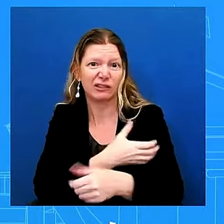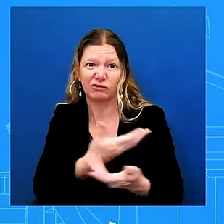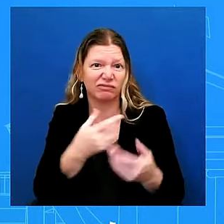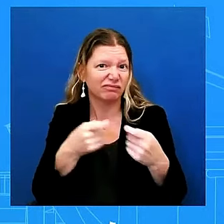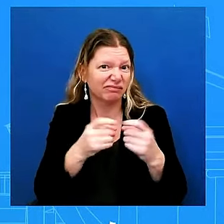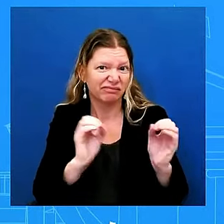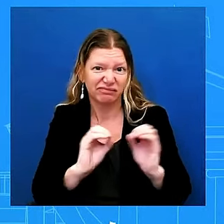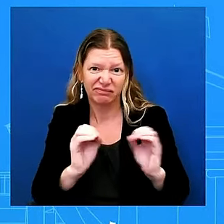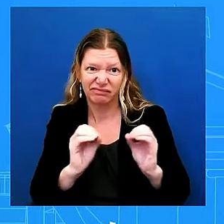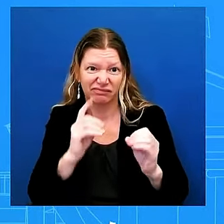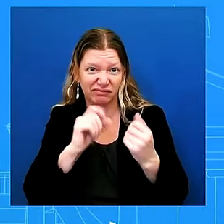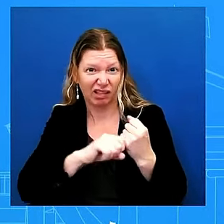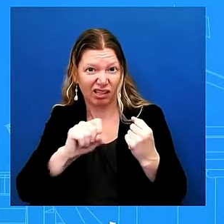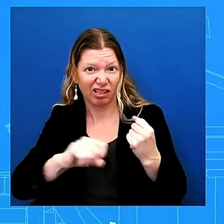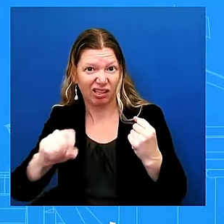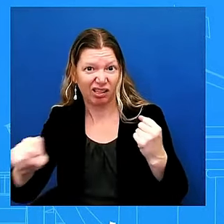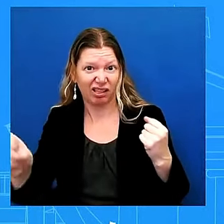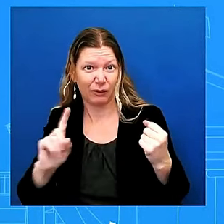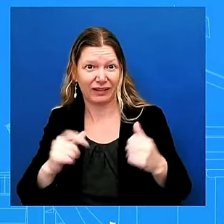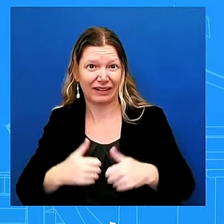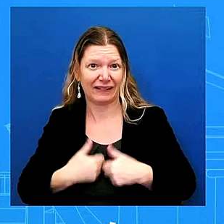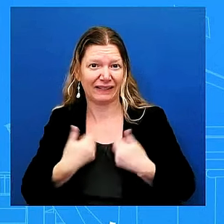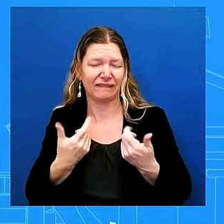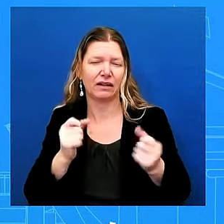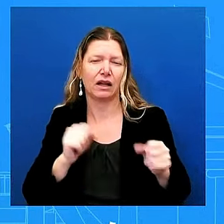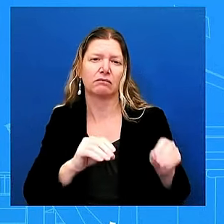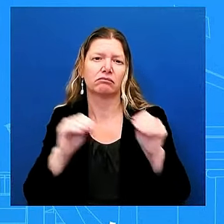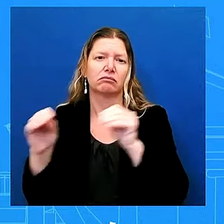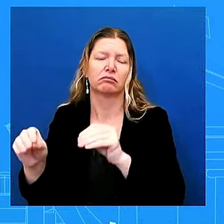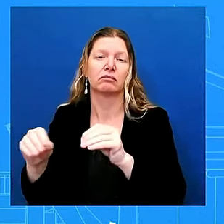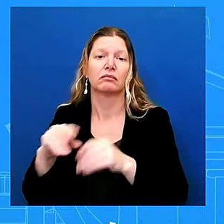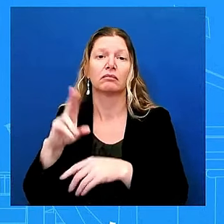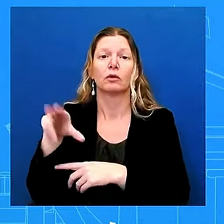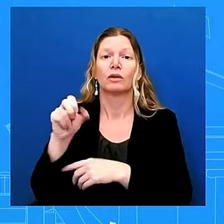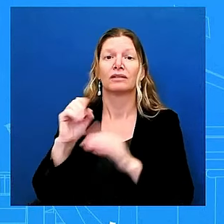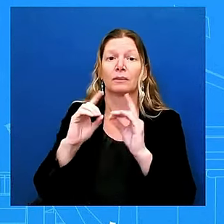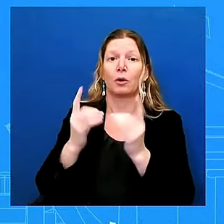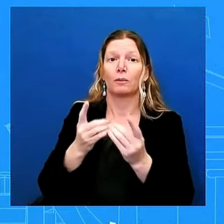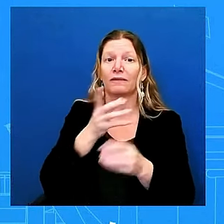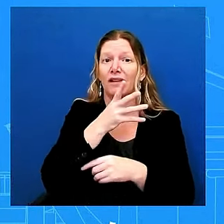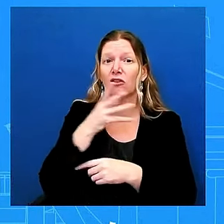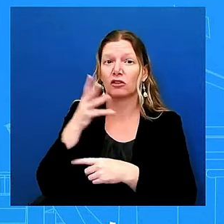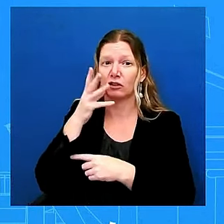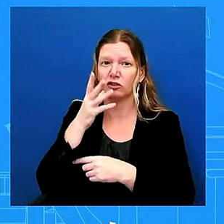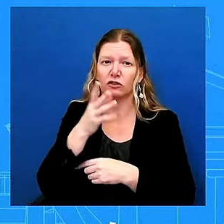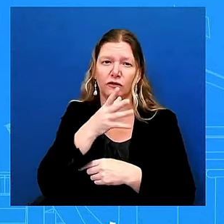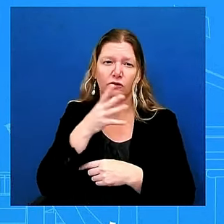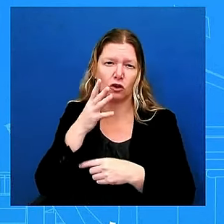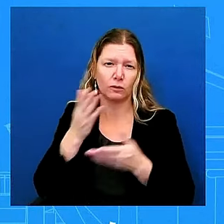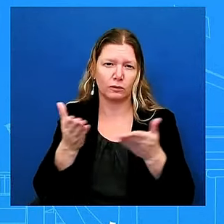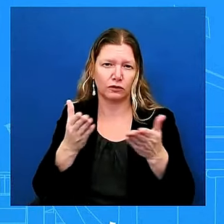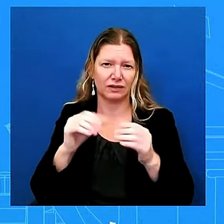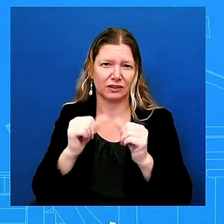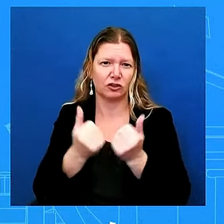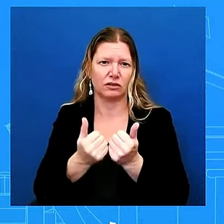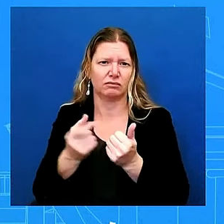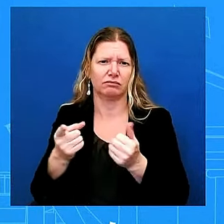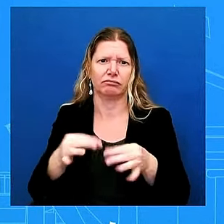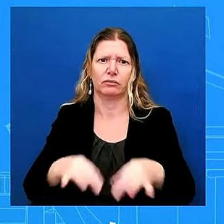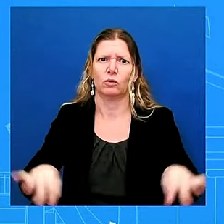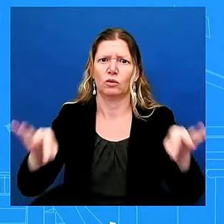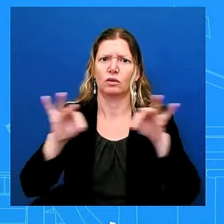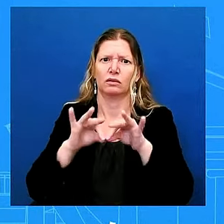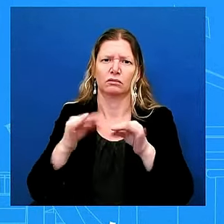space in in rural areas has deployed personnel to the impacted region to extend much needed emergency credit to farmers